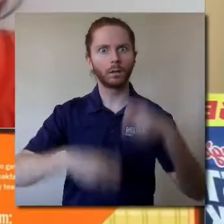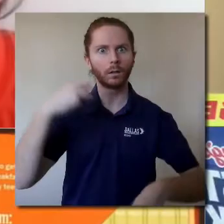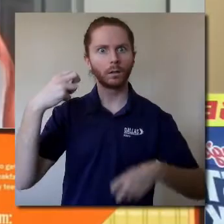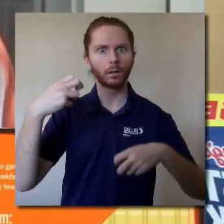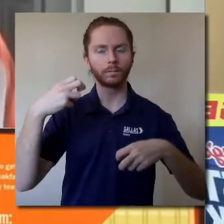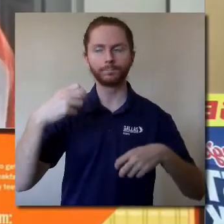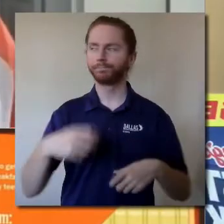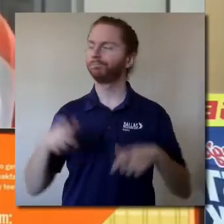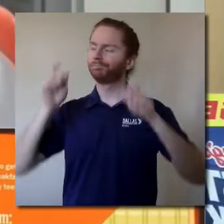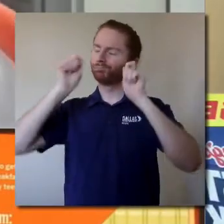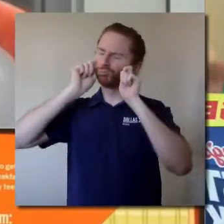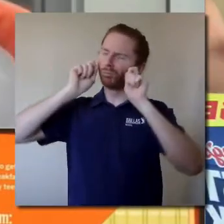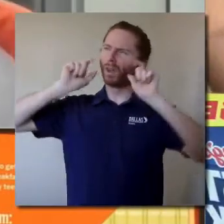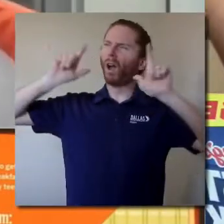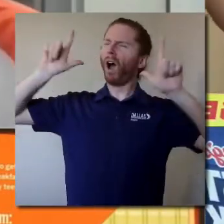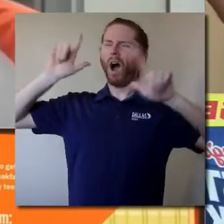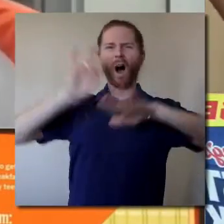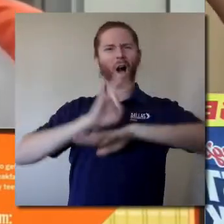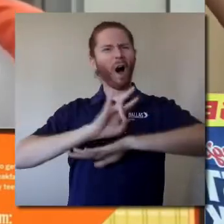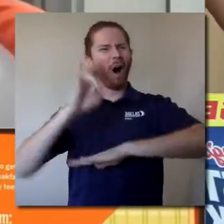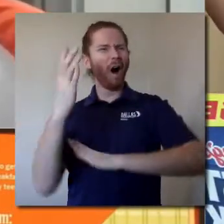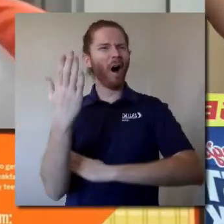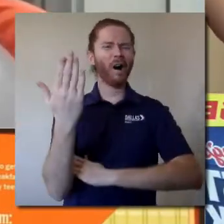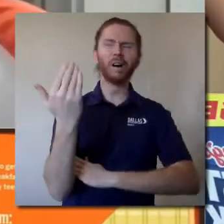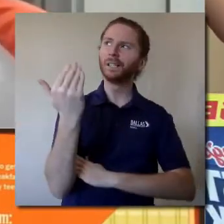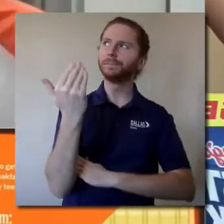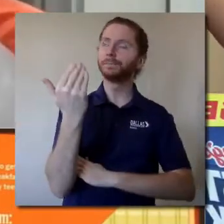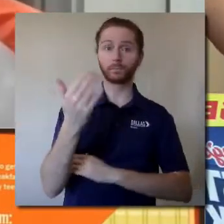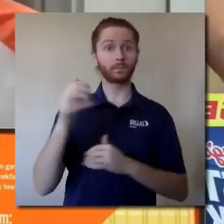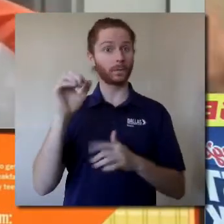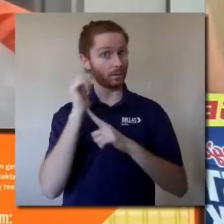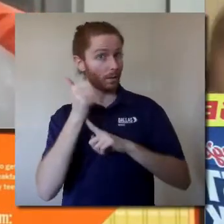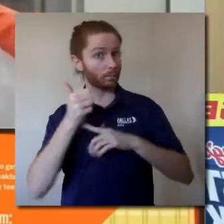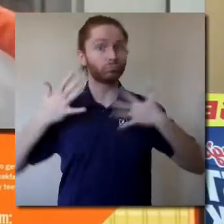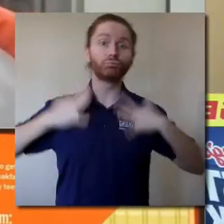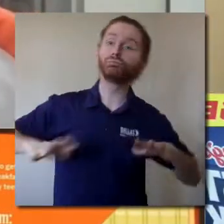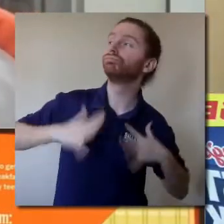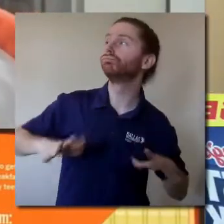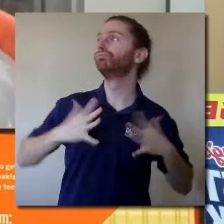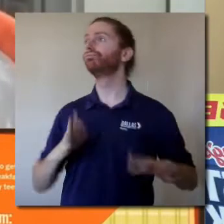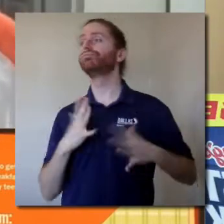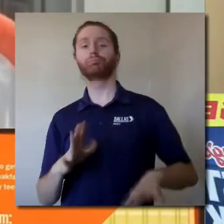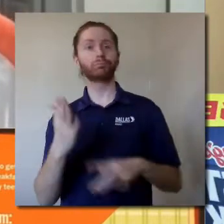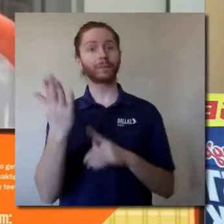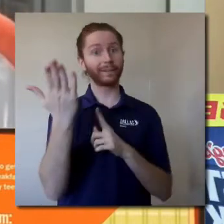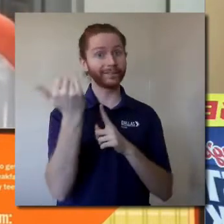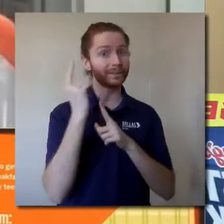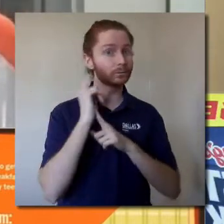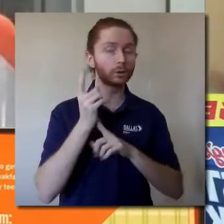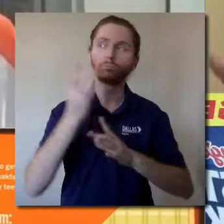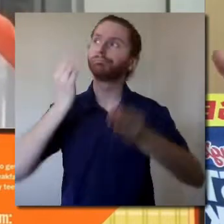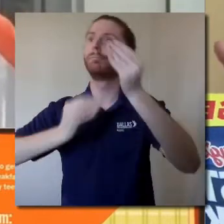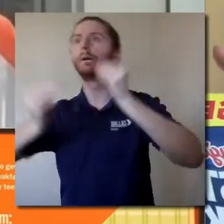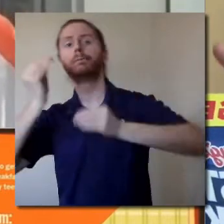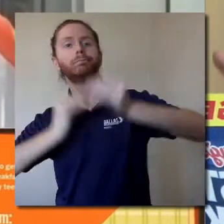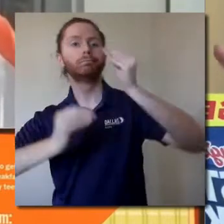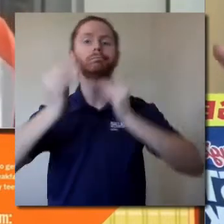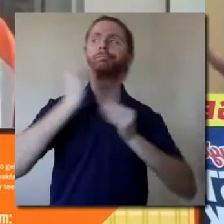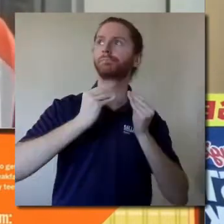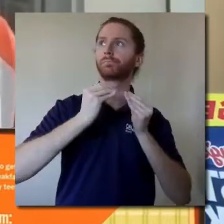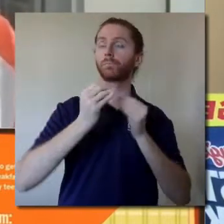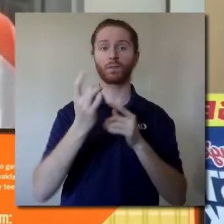I wake up at 7.15. It takes me 10 minutes to get dressed, 15 minutes to eat my breakfast,